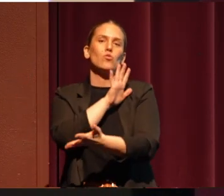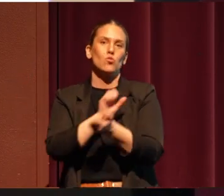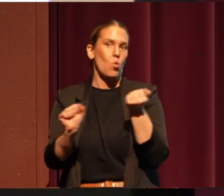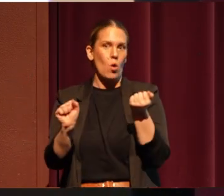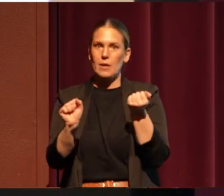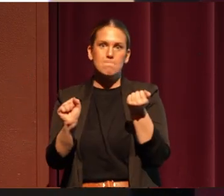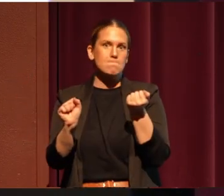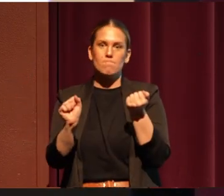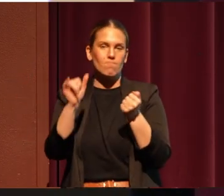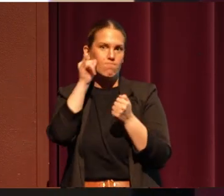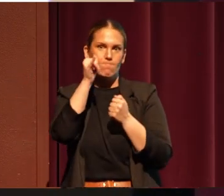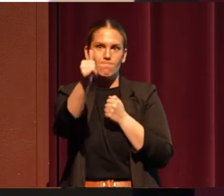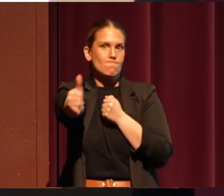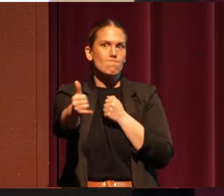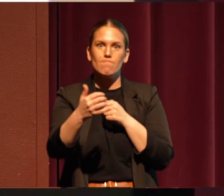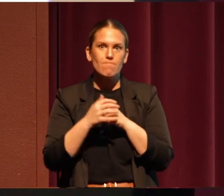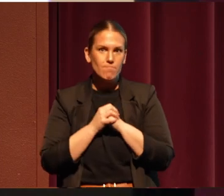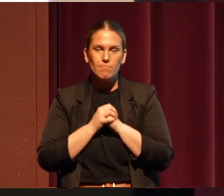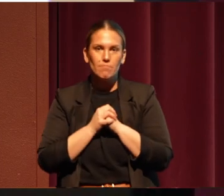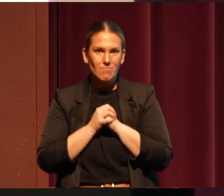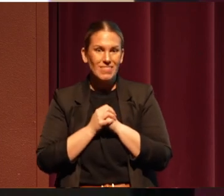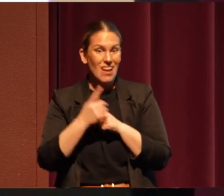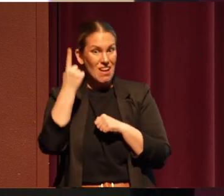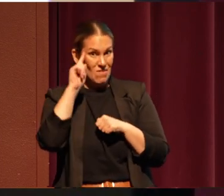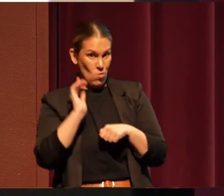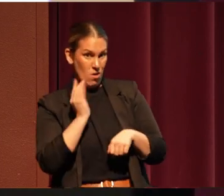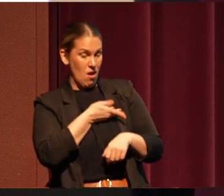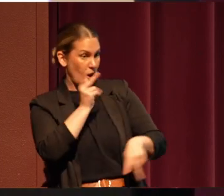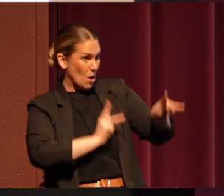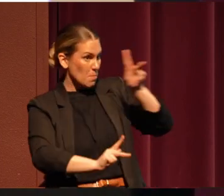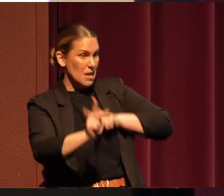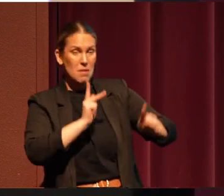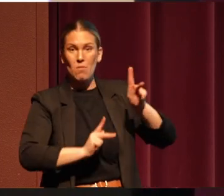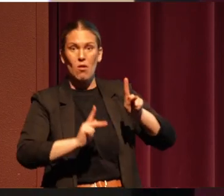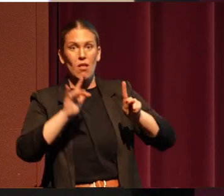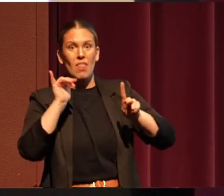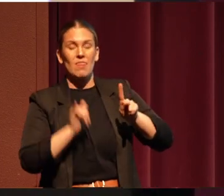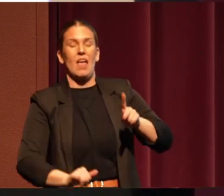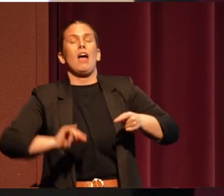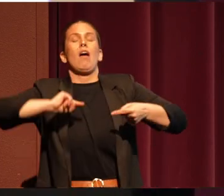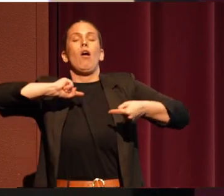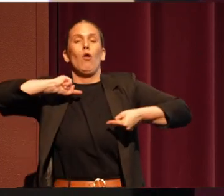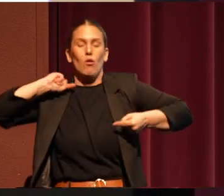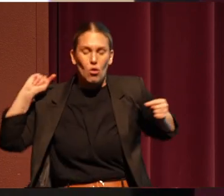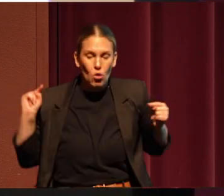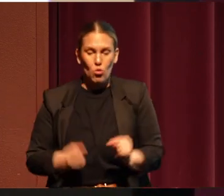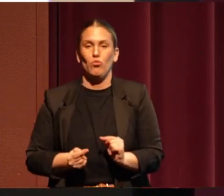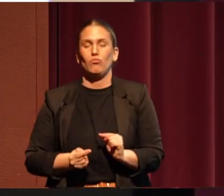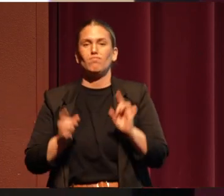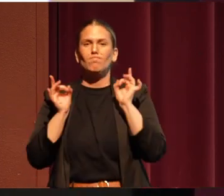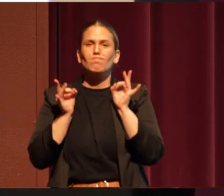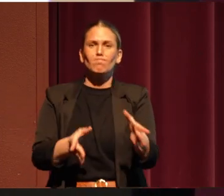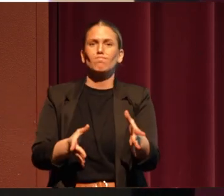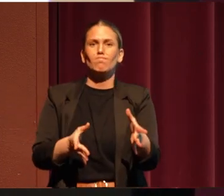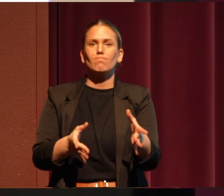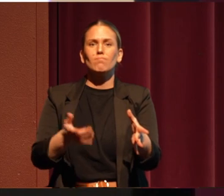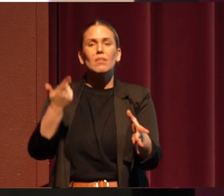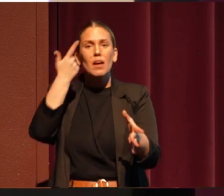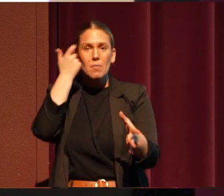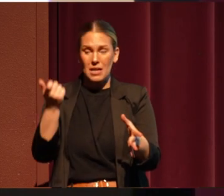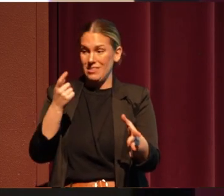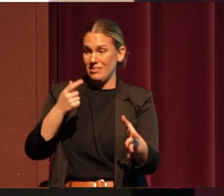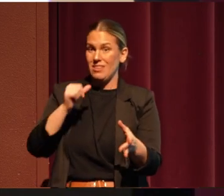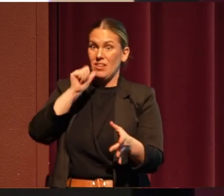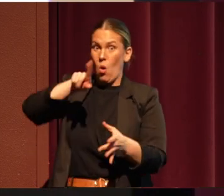And for us tribal people, this is a punch to the gut. Because not only does it hold our first